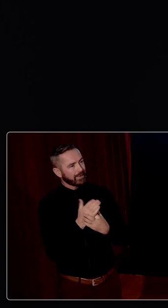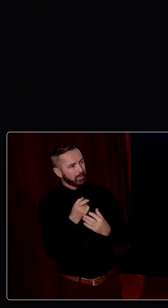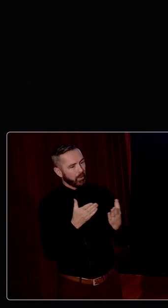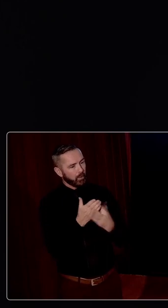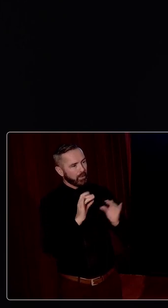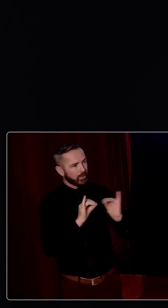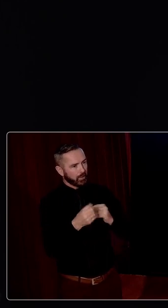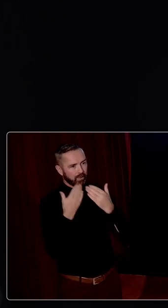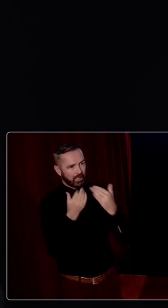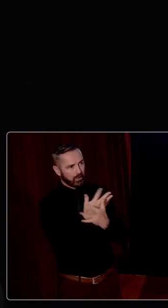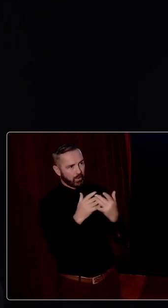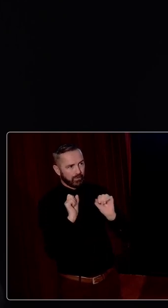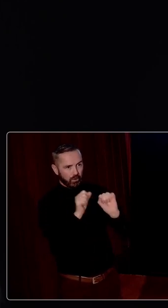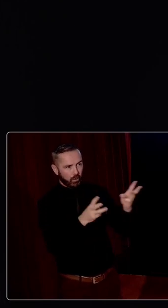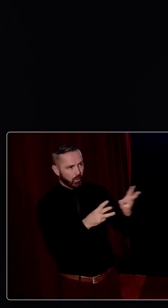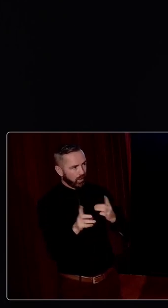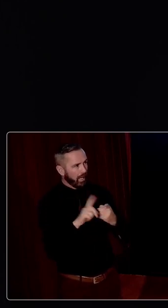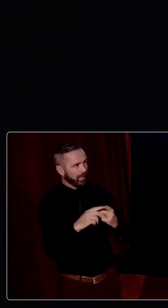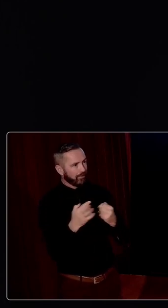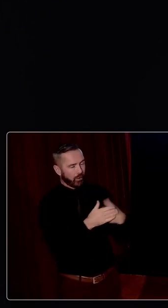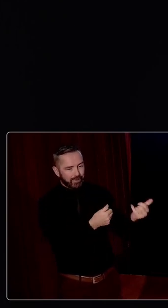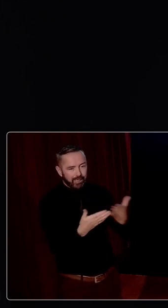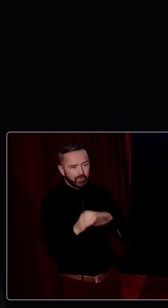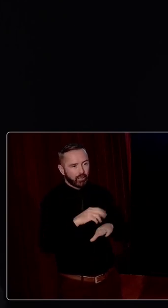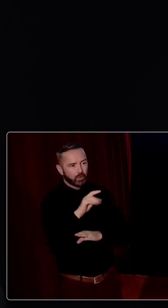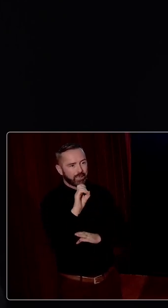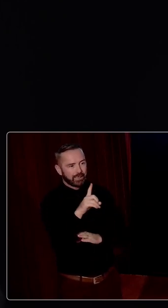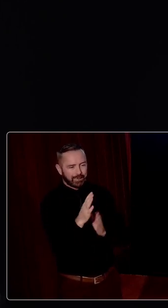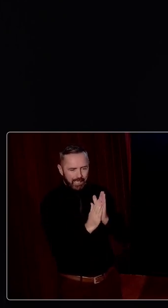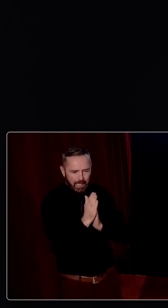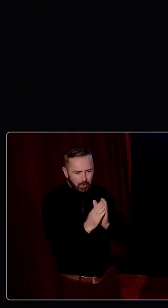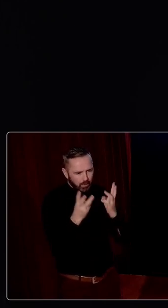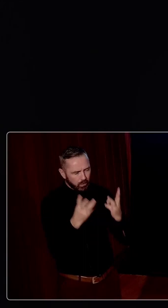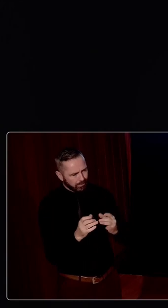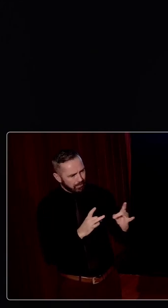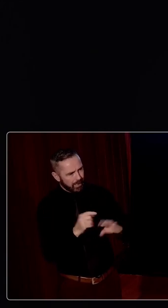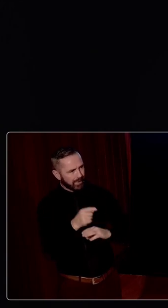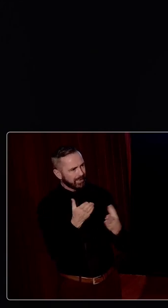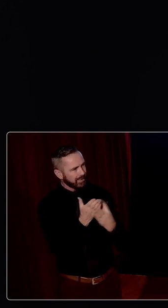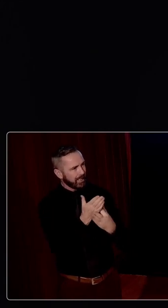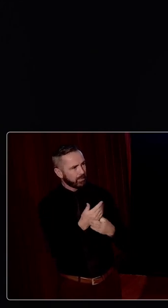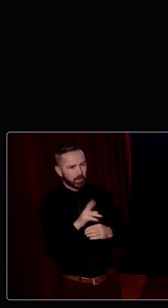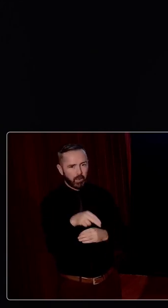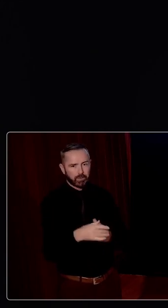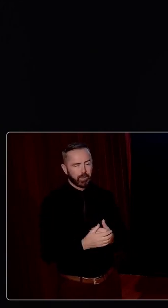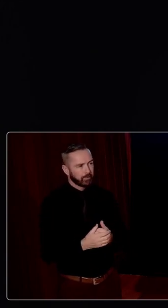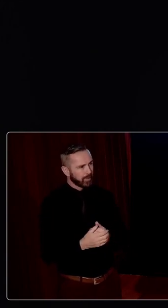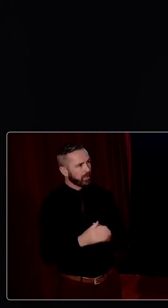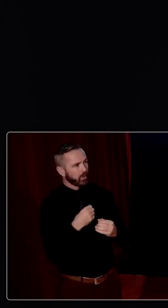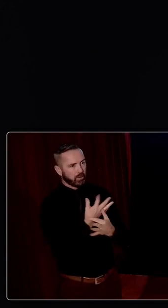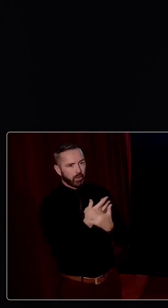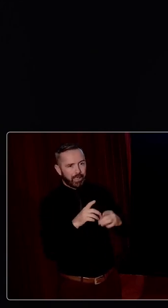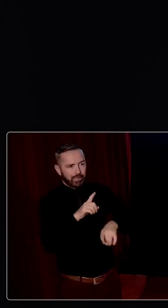this through the interpreters. Thank you so much for your work and for really delivering on UCD's aspiration of making this as accessible as possible